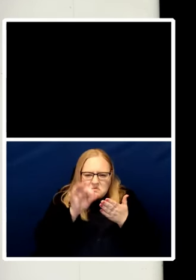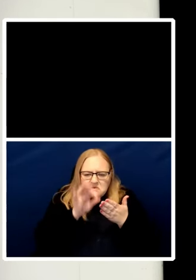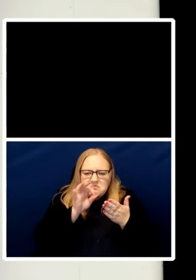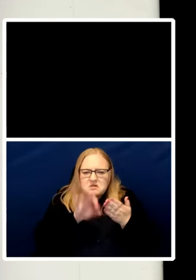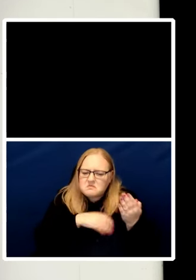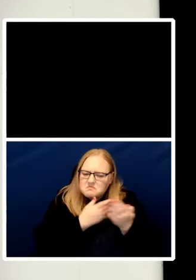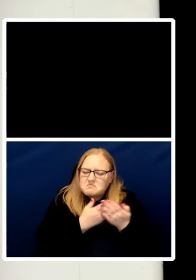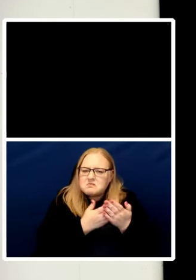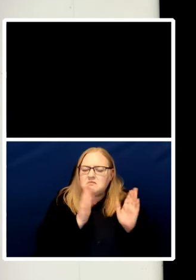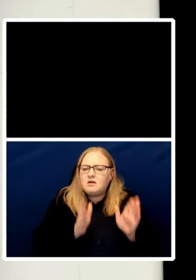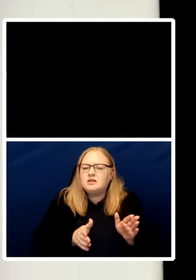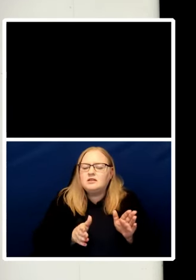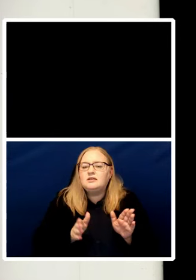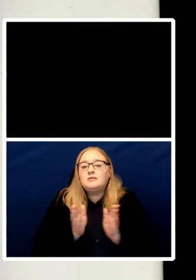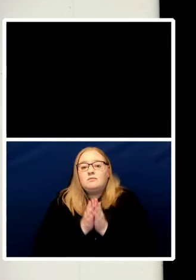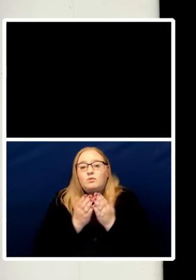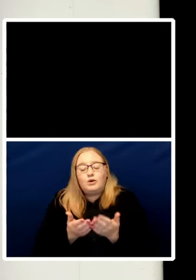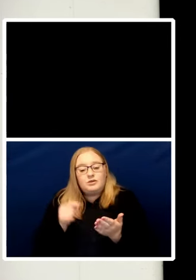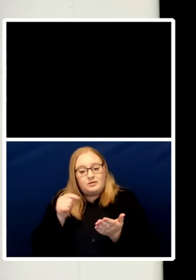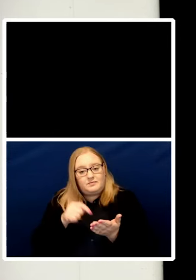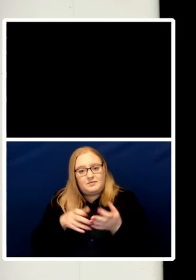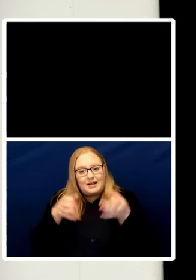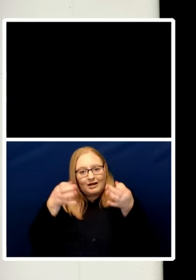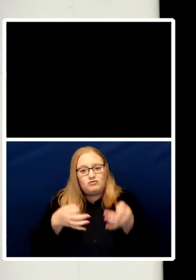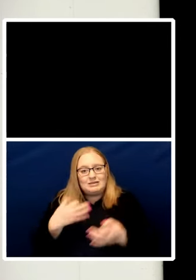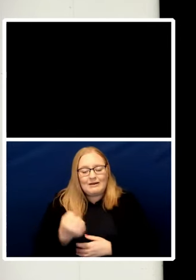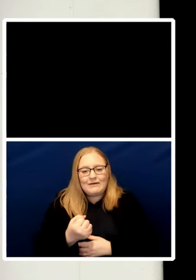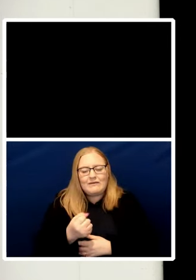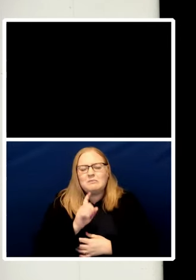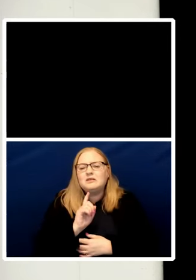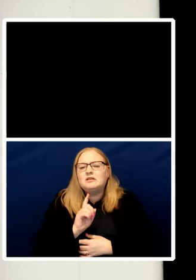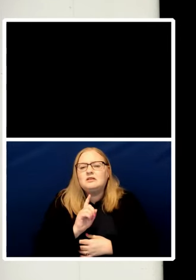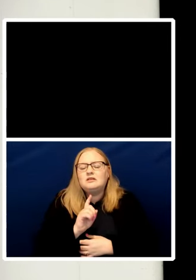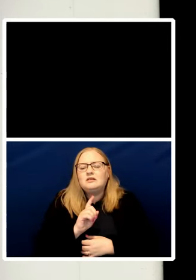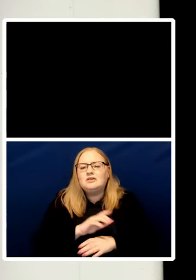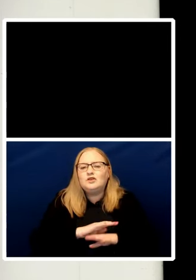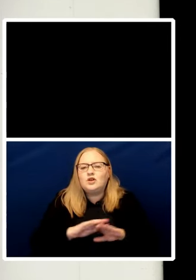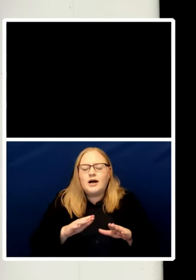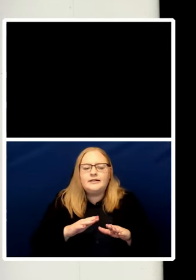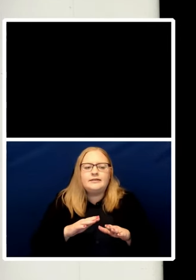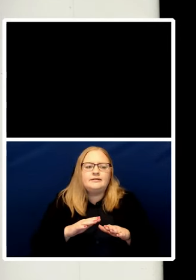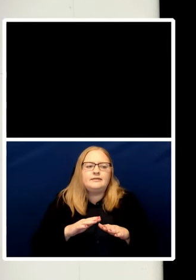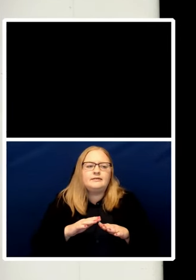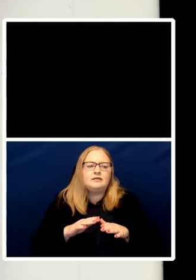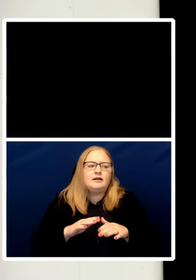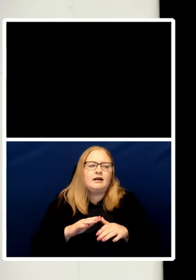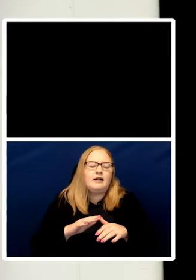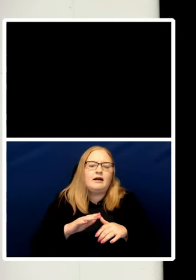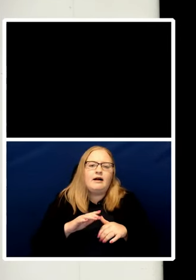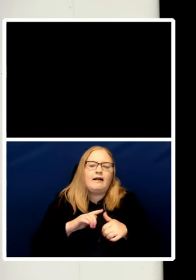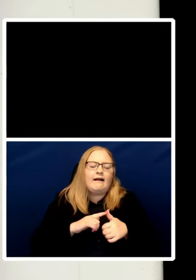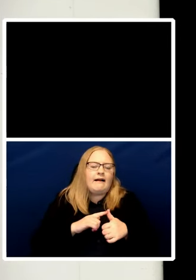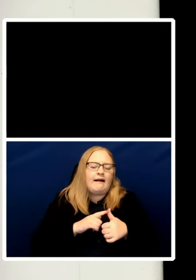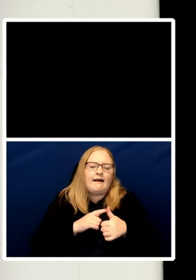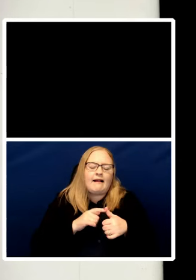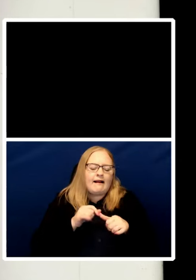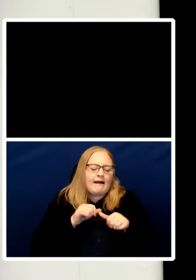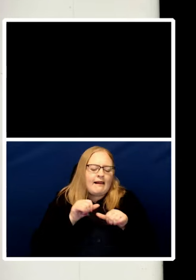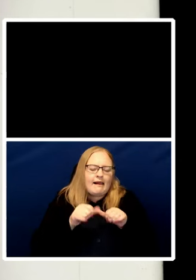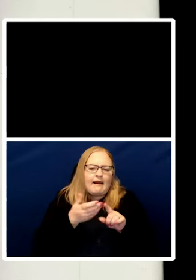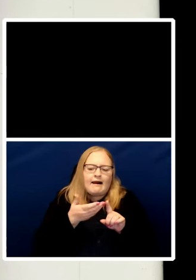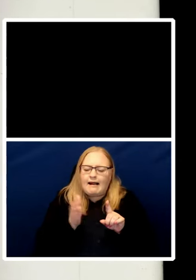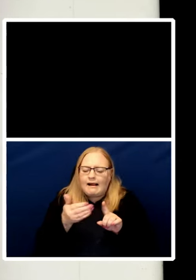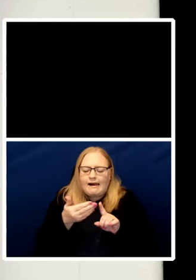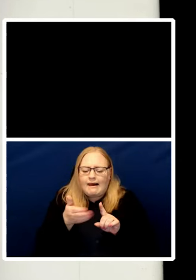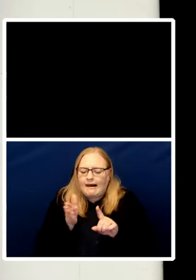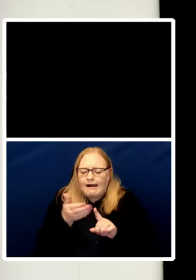jumping through the hoops of the exposition of this section and that section you can do that she did that for